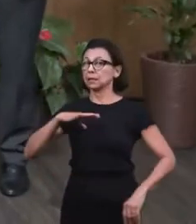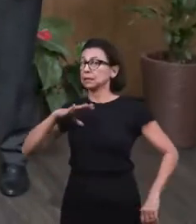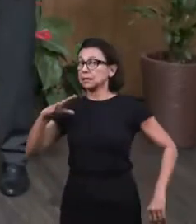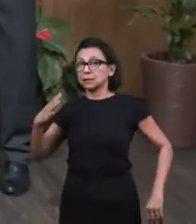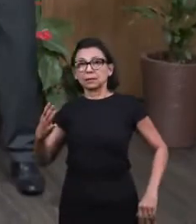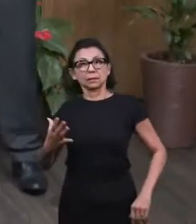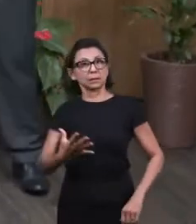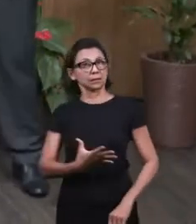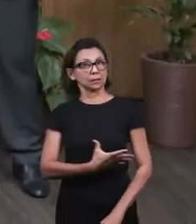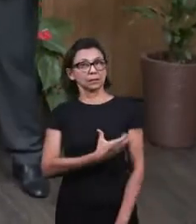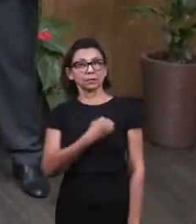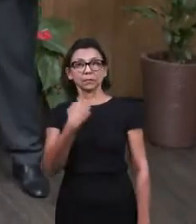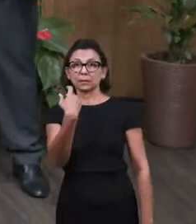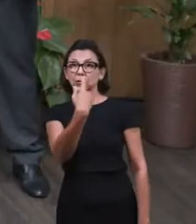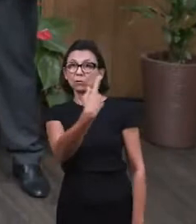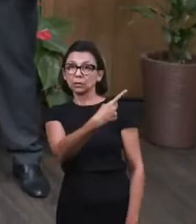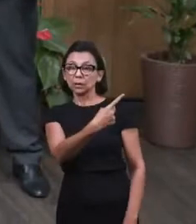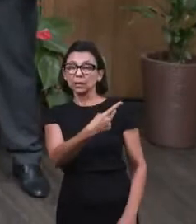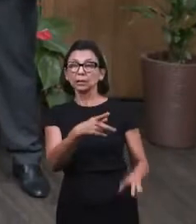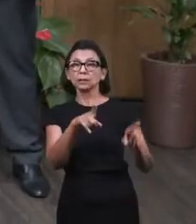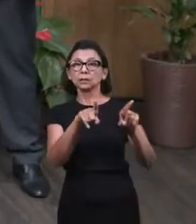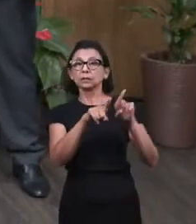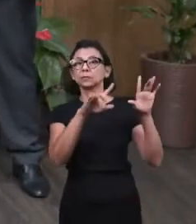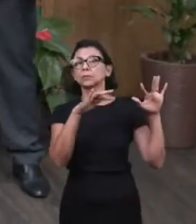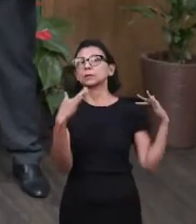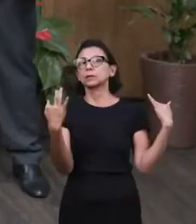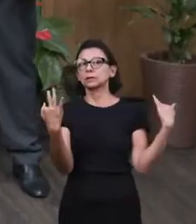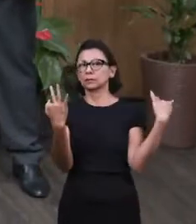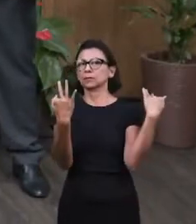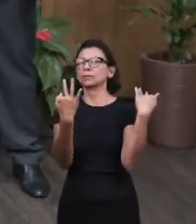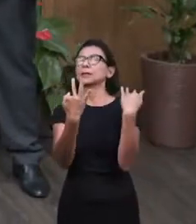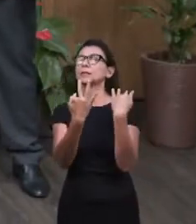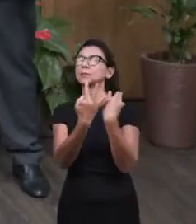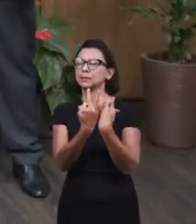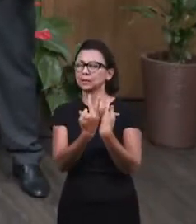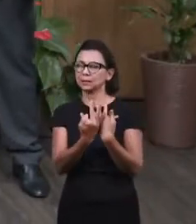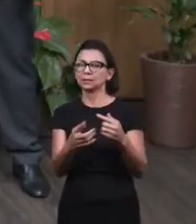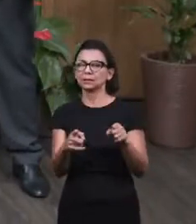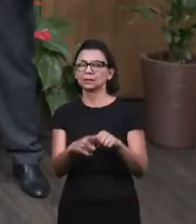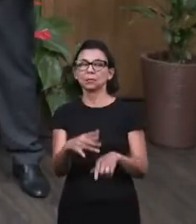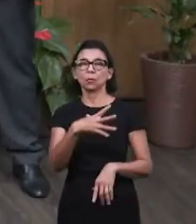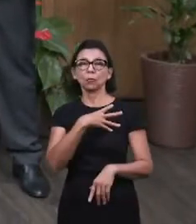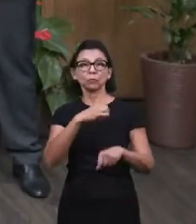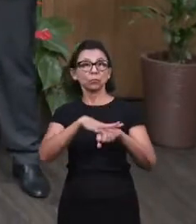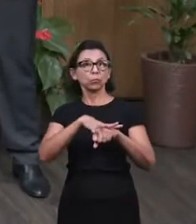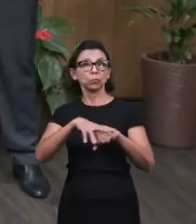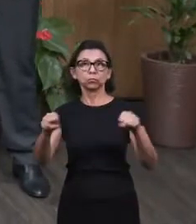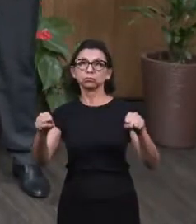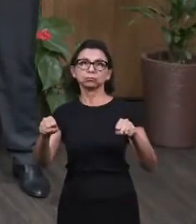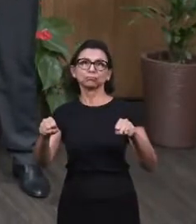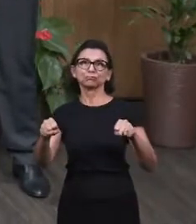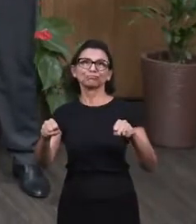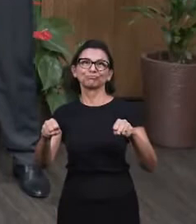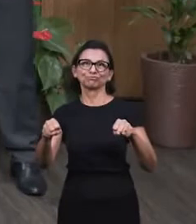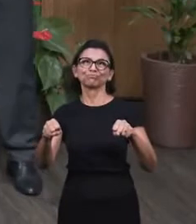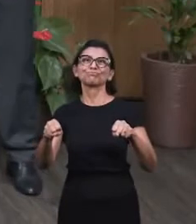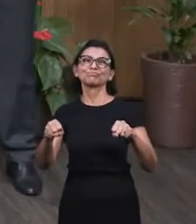his salvation, and the salvation of his family, and the healing for his son.